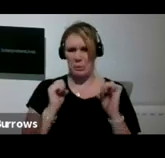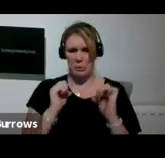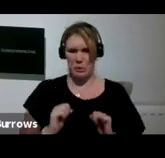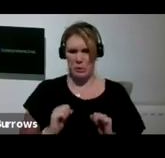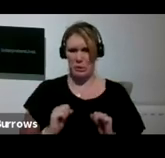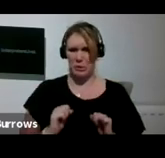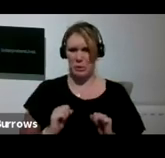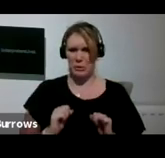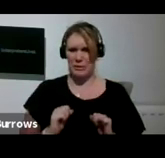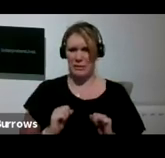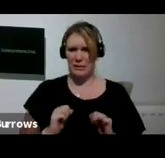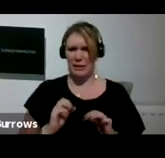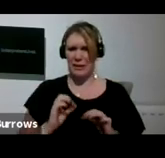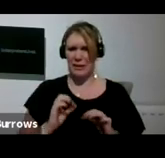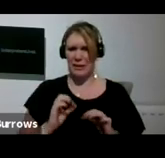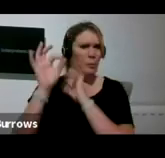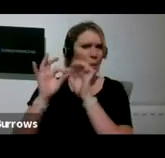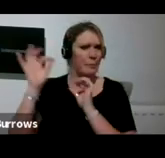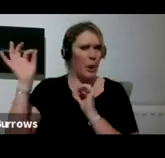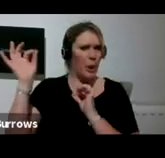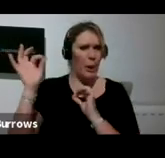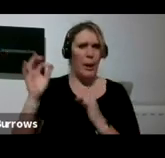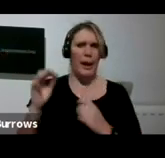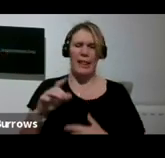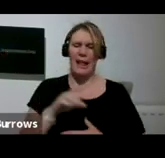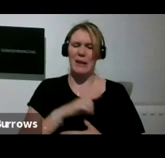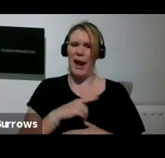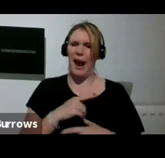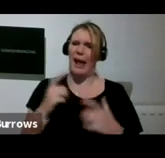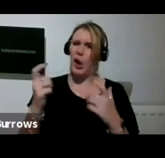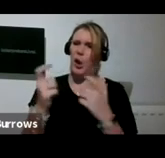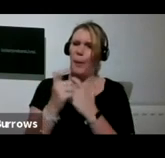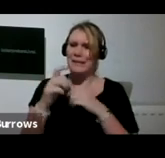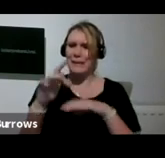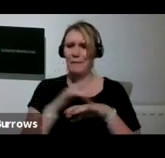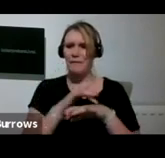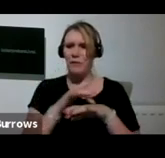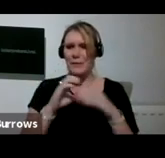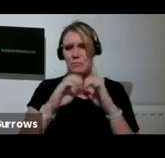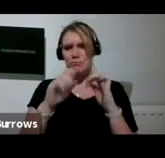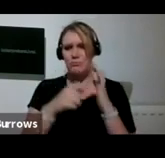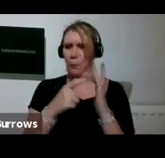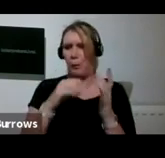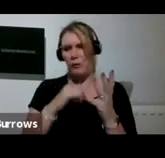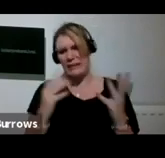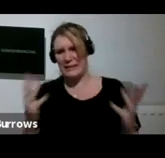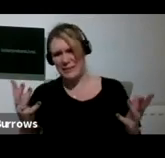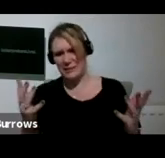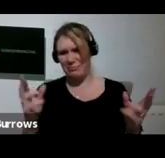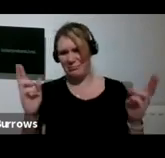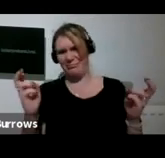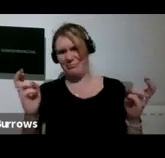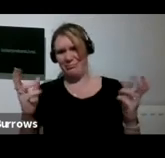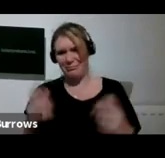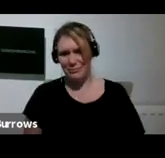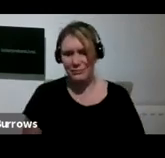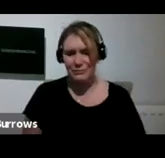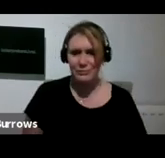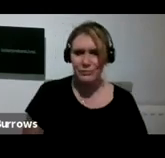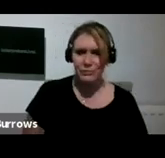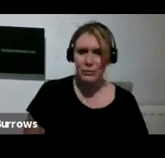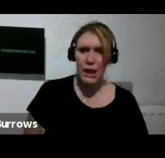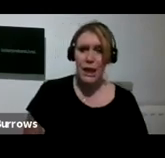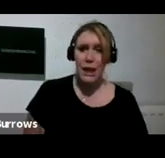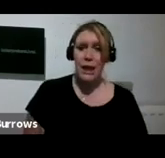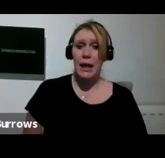of comedy performance as Boris, but I decided to paint him there outside number ten. And here's me sniffing a sunflower.